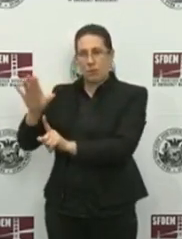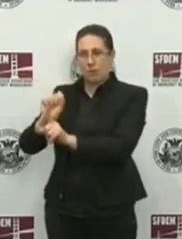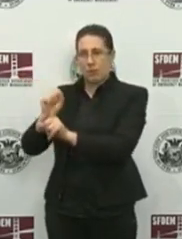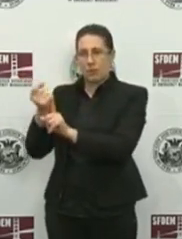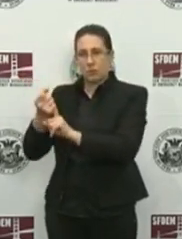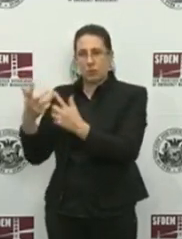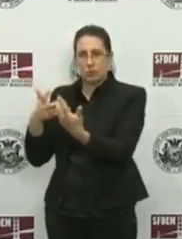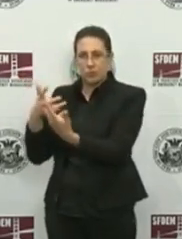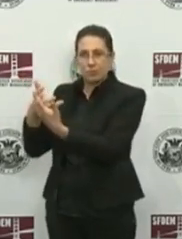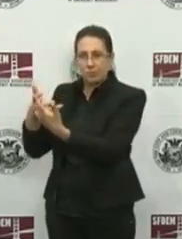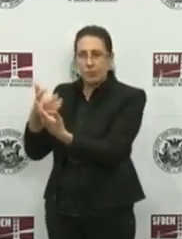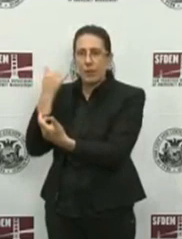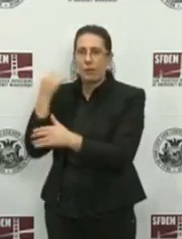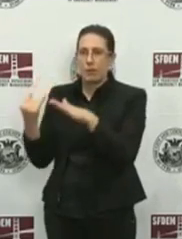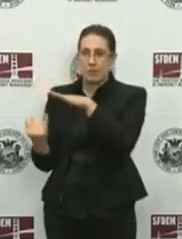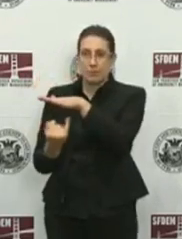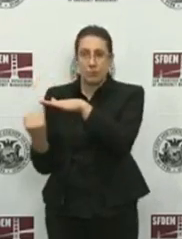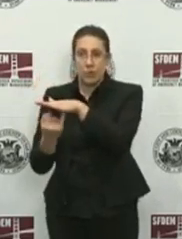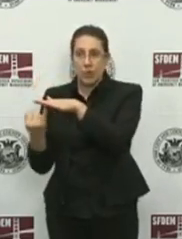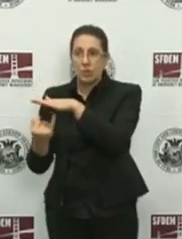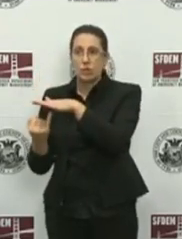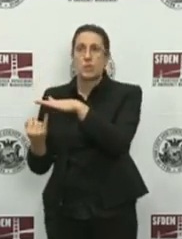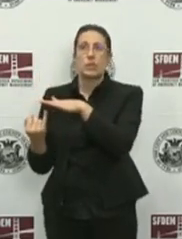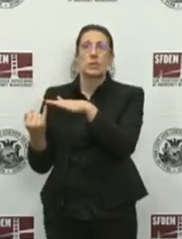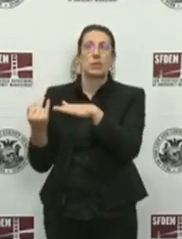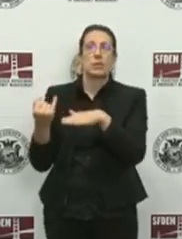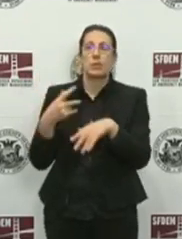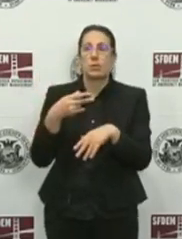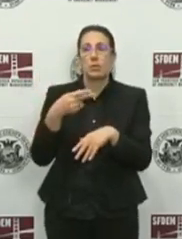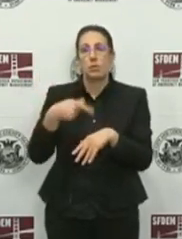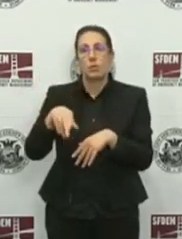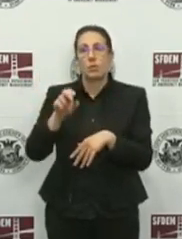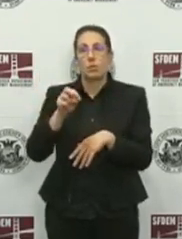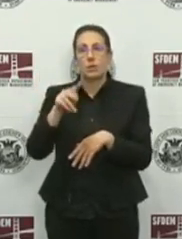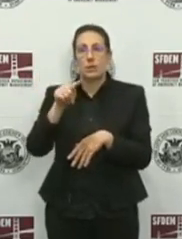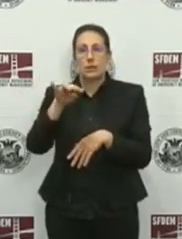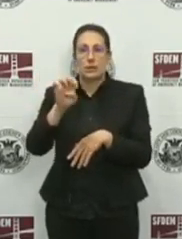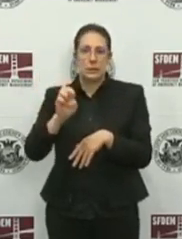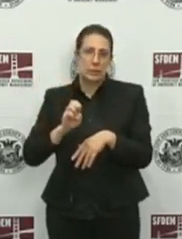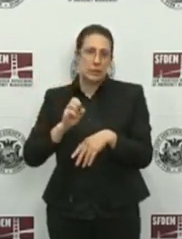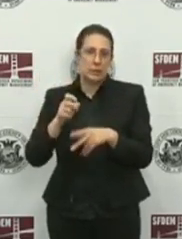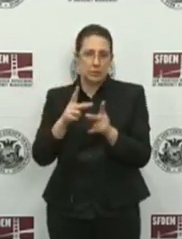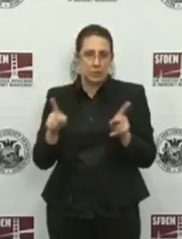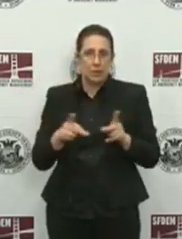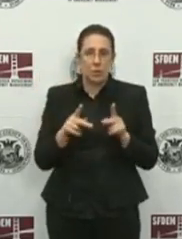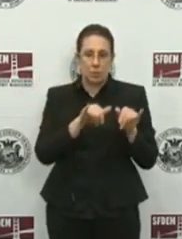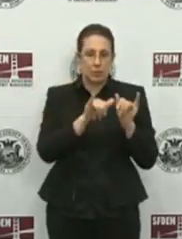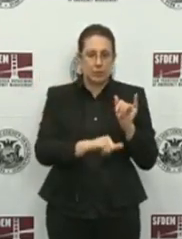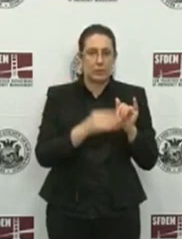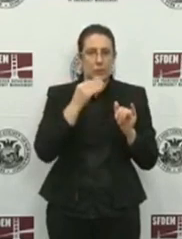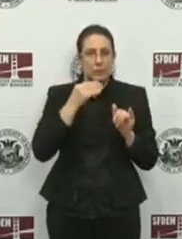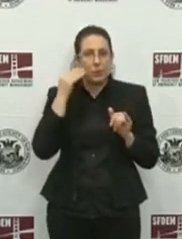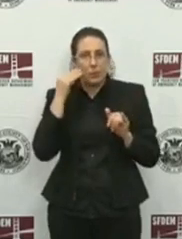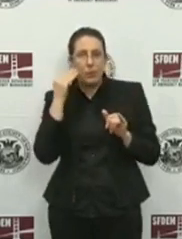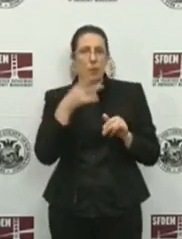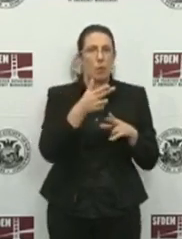it's an isolation or quarantine site or a shelter-in-place hotel.